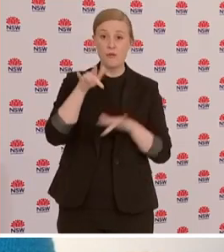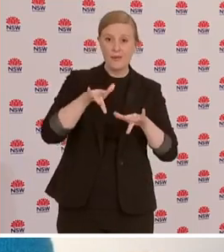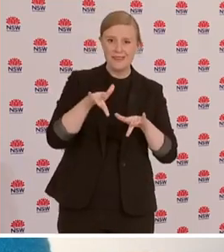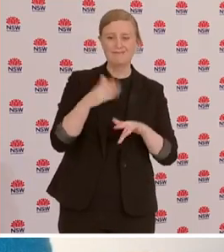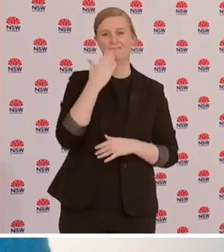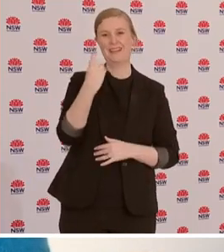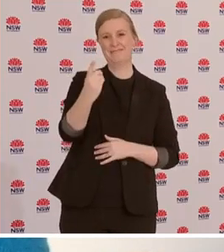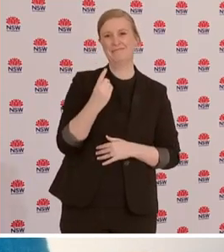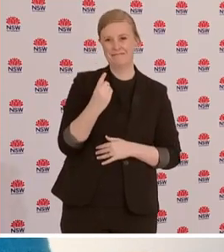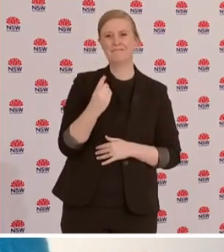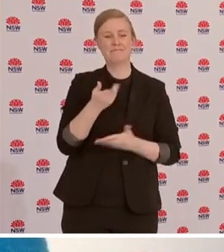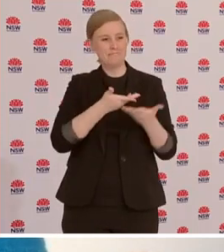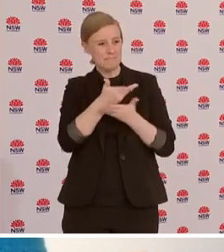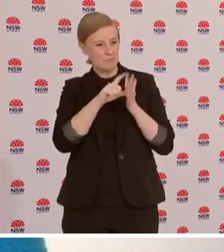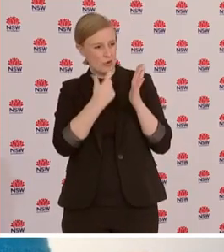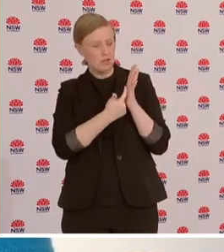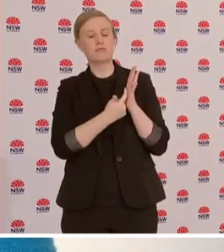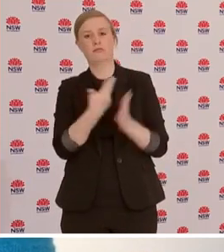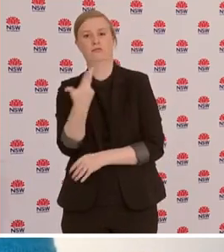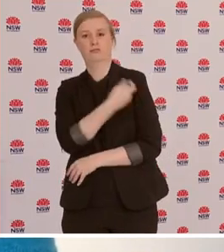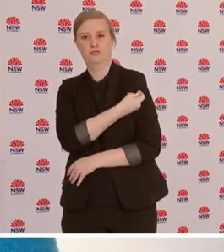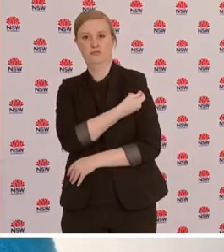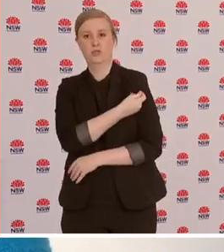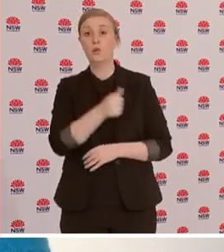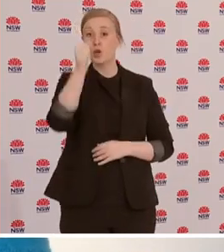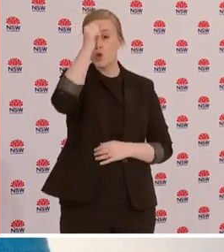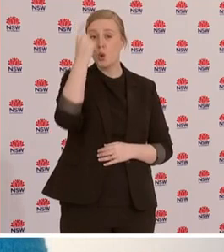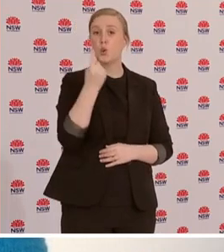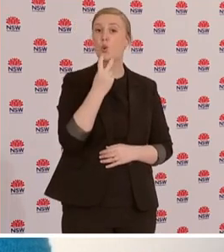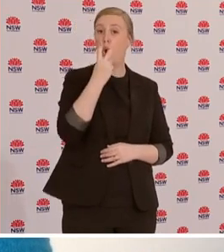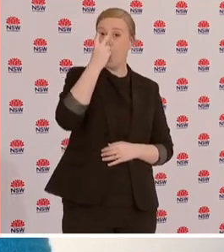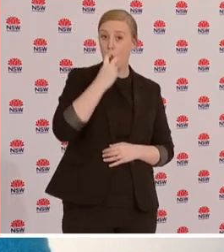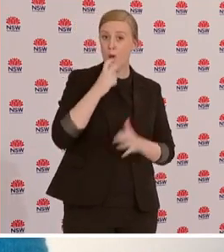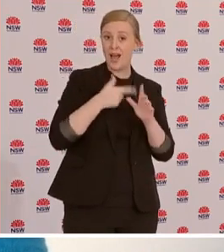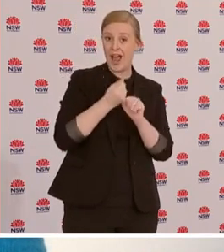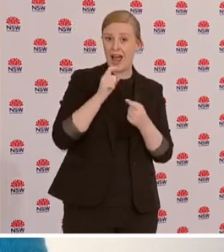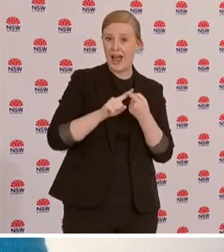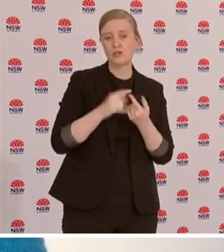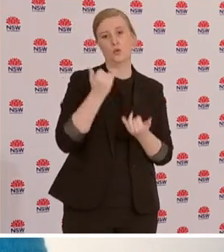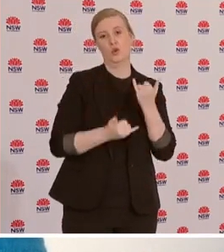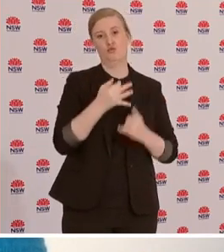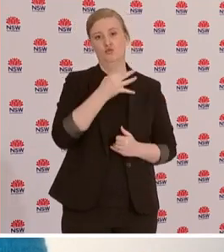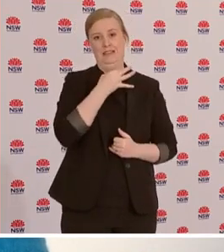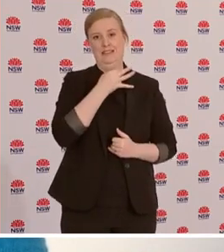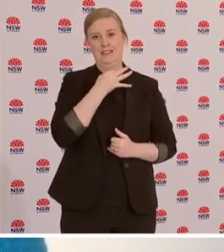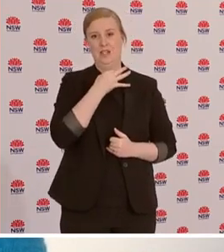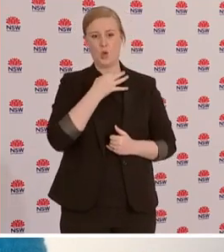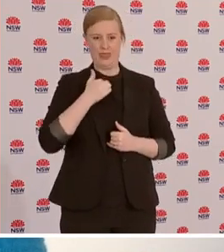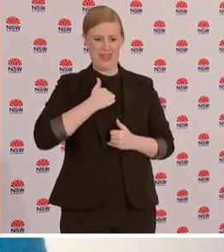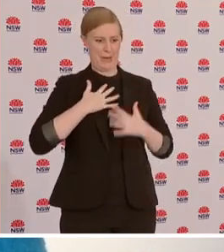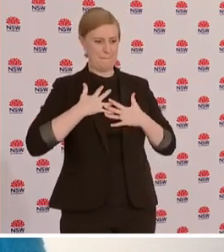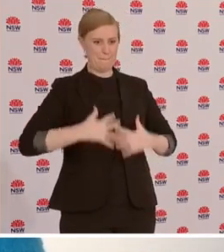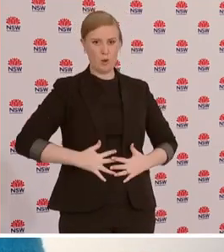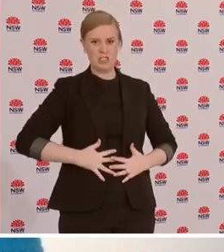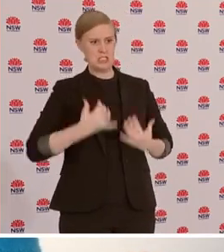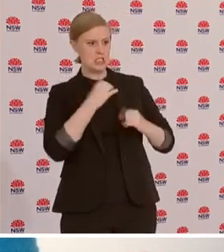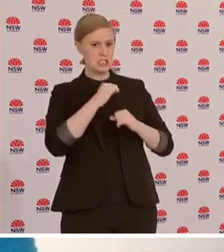those older are more vulnerable because their their immune systems are weaker so those older are more vulnerable but what we're seeing now is the